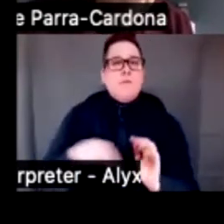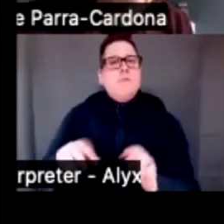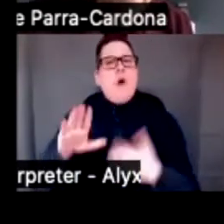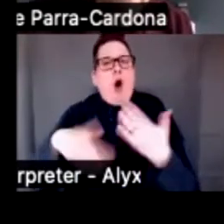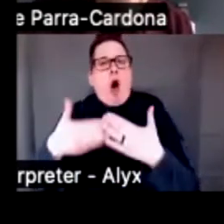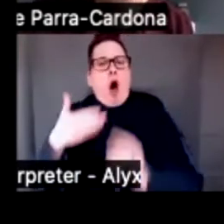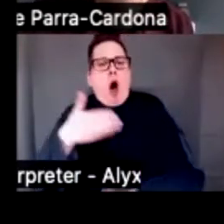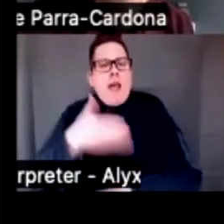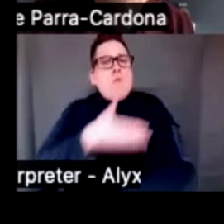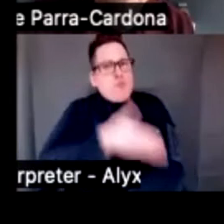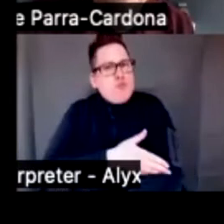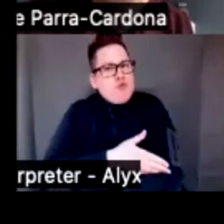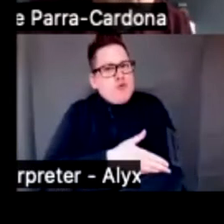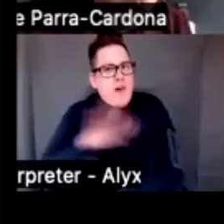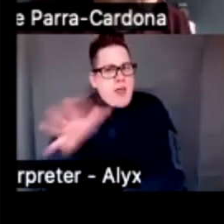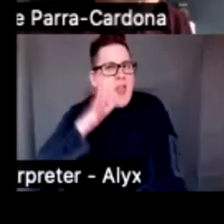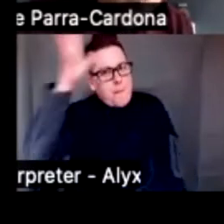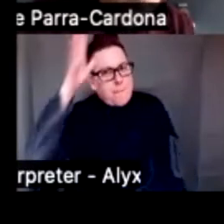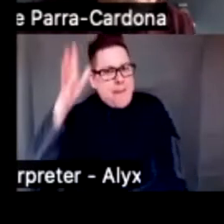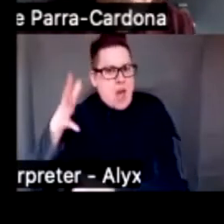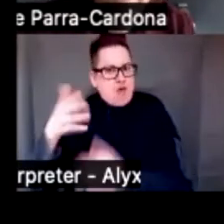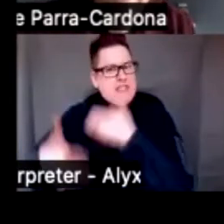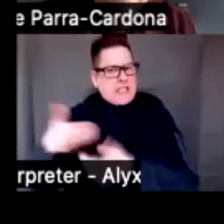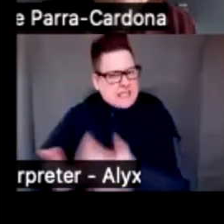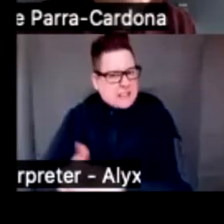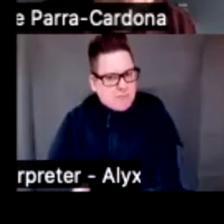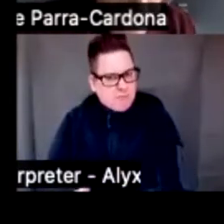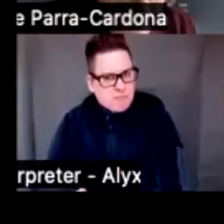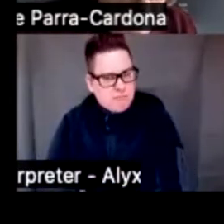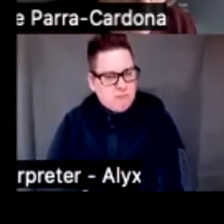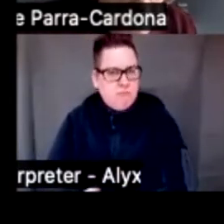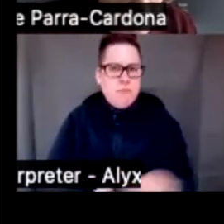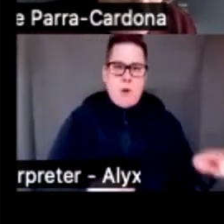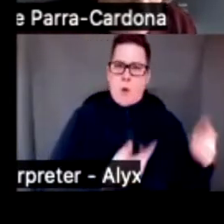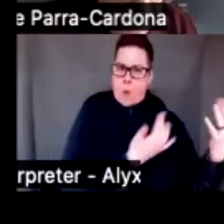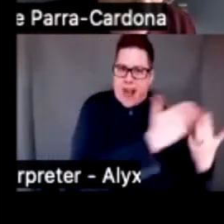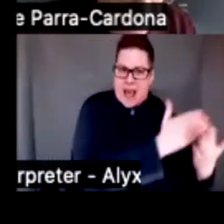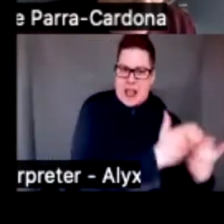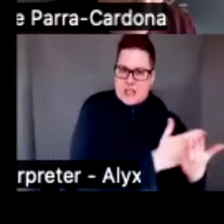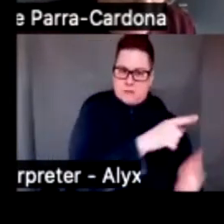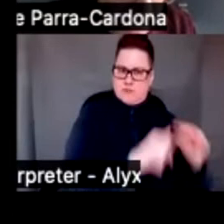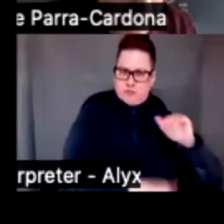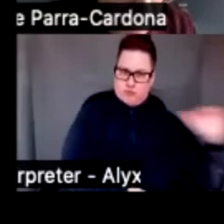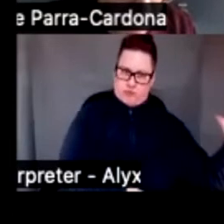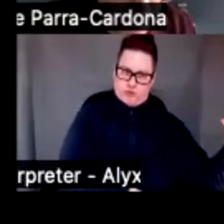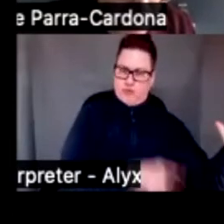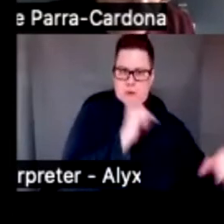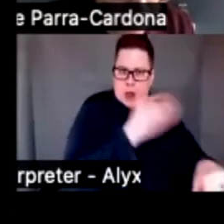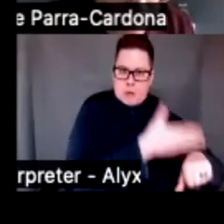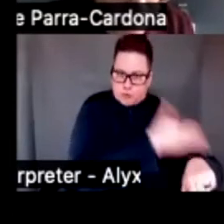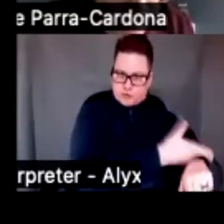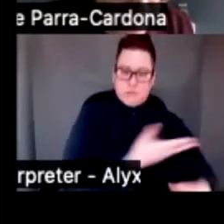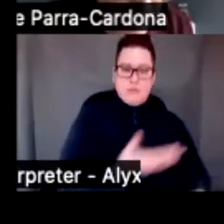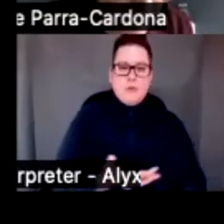practices compared to control. So, that tells us that just